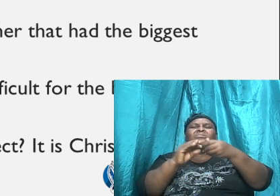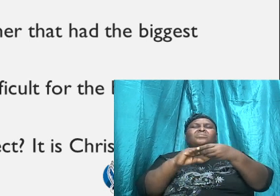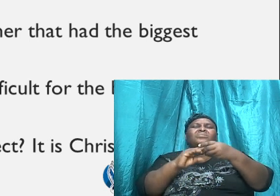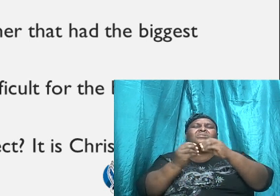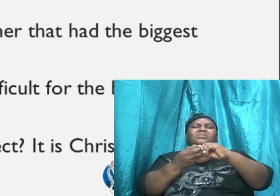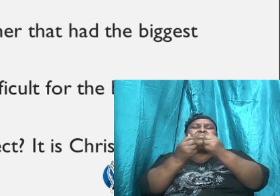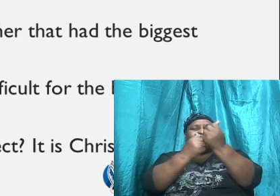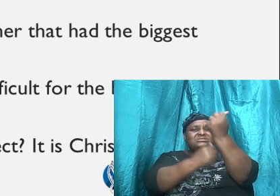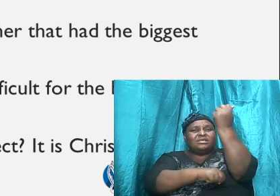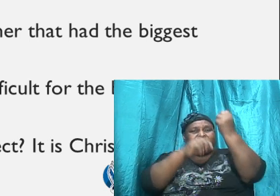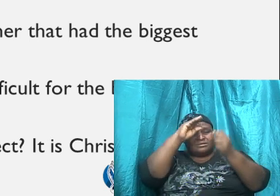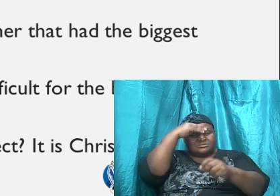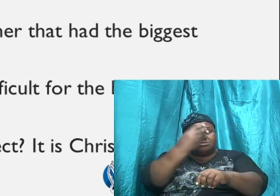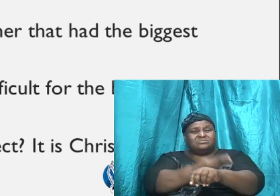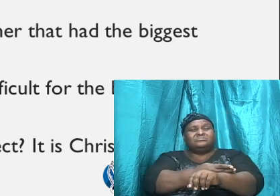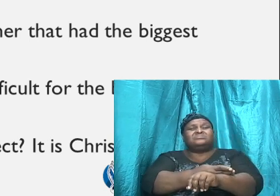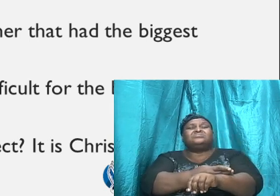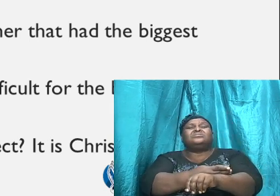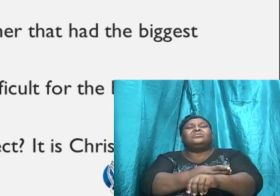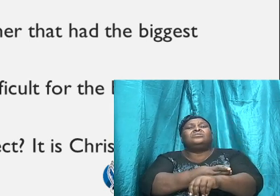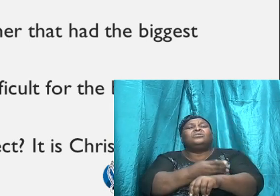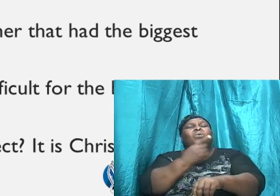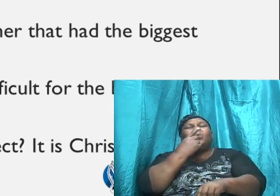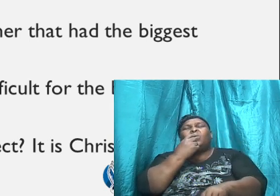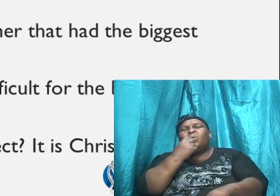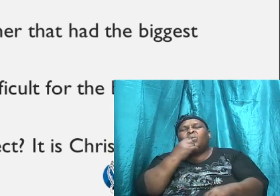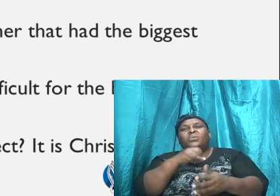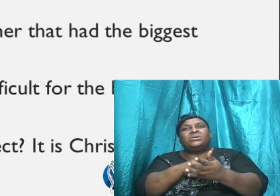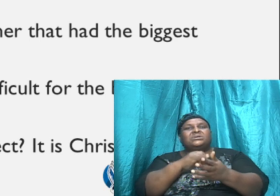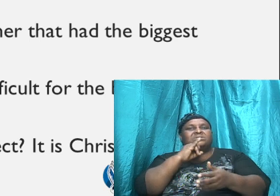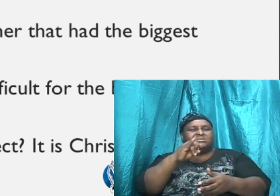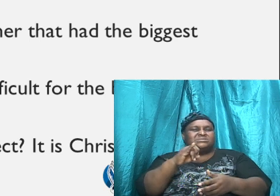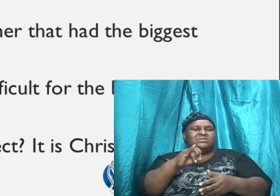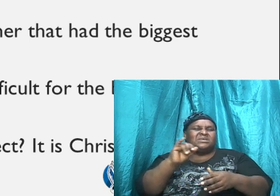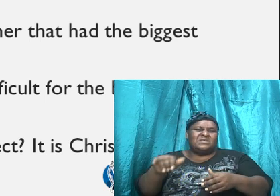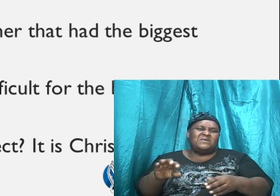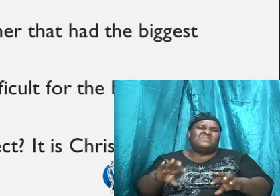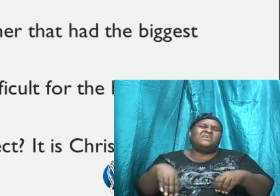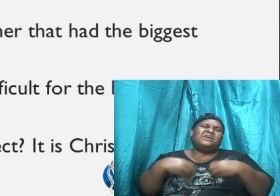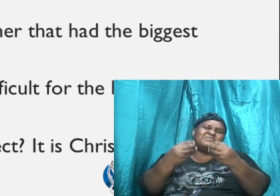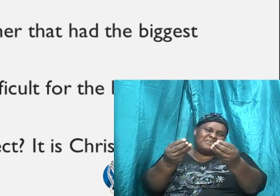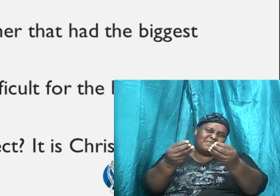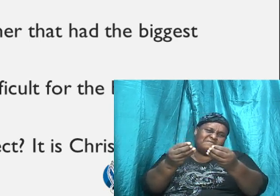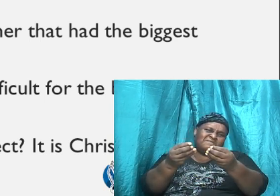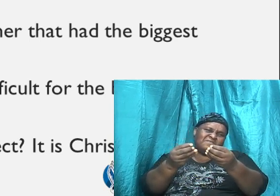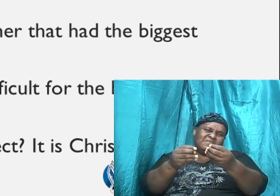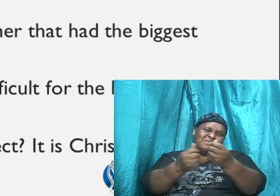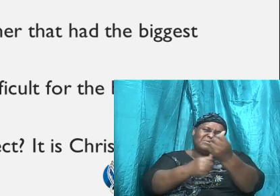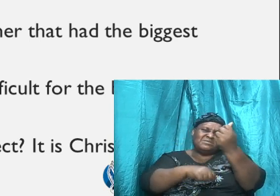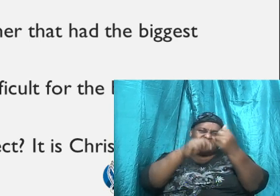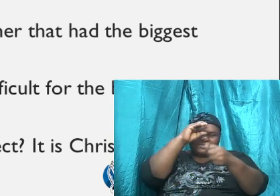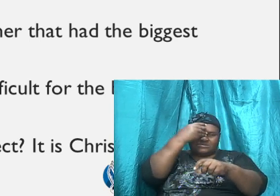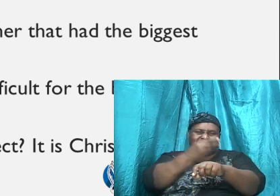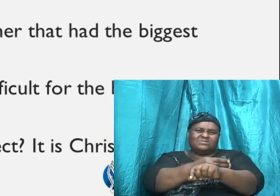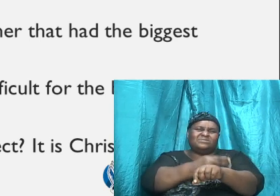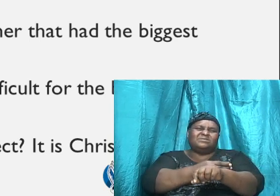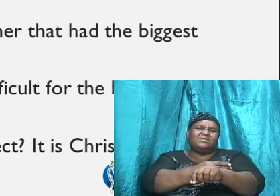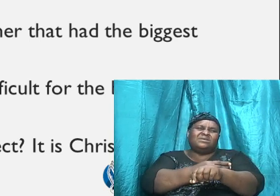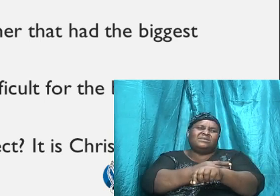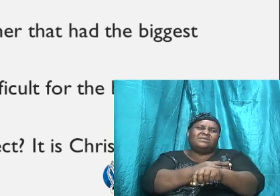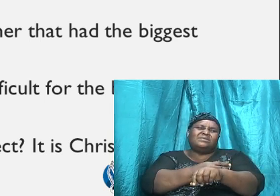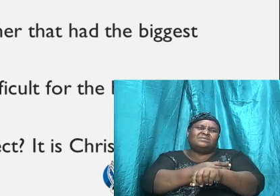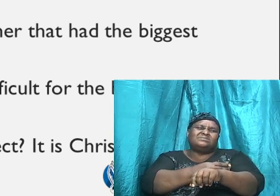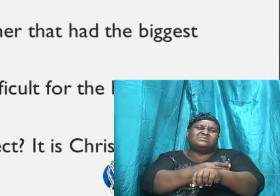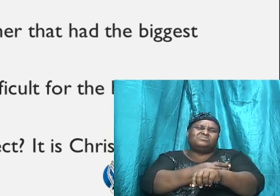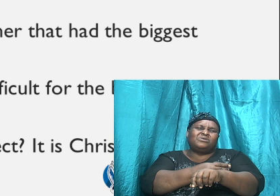son, who it is that gave the prodigal son a hard time when he